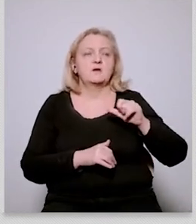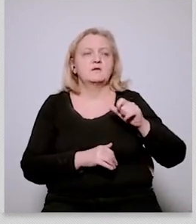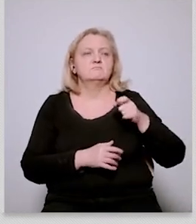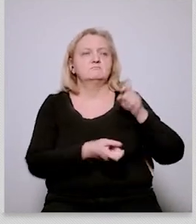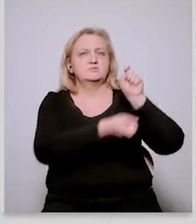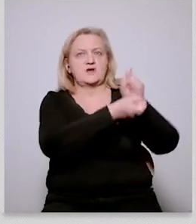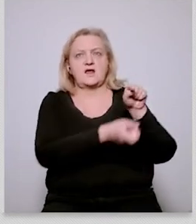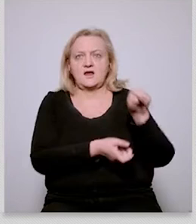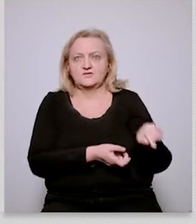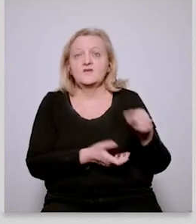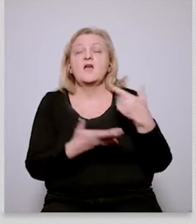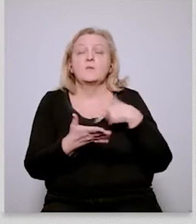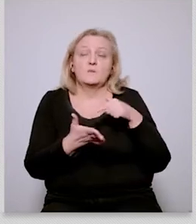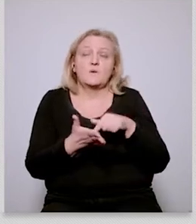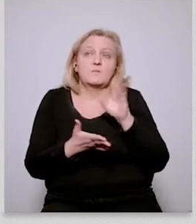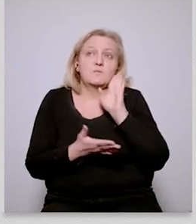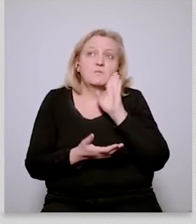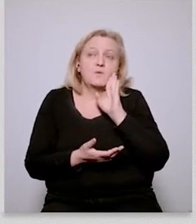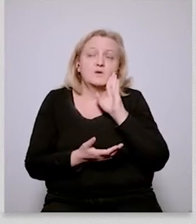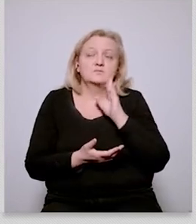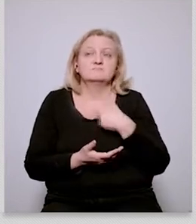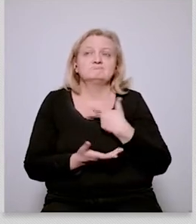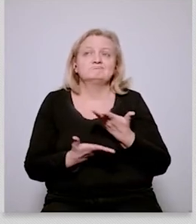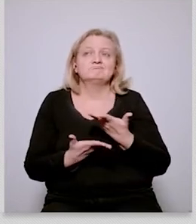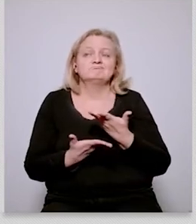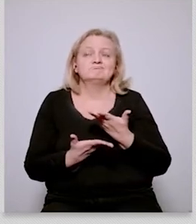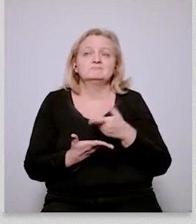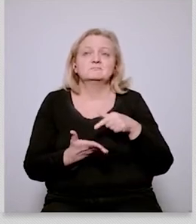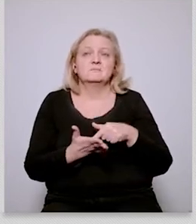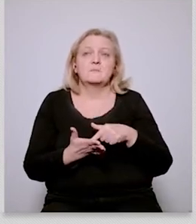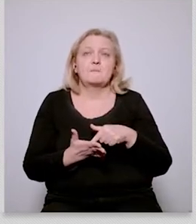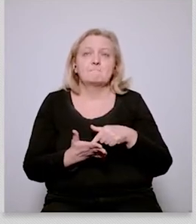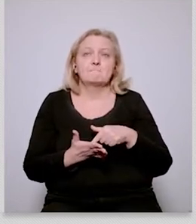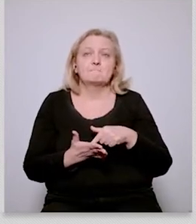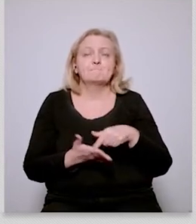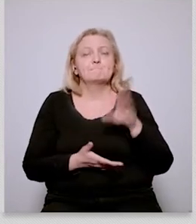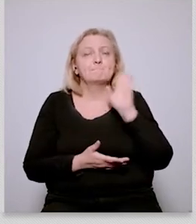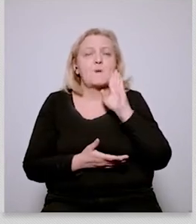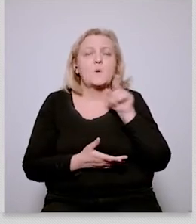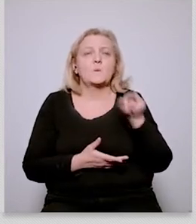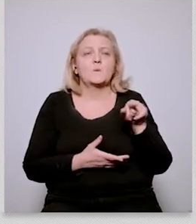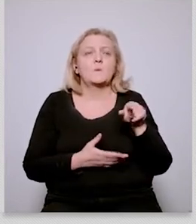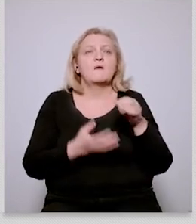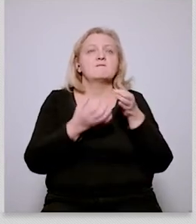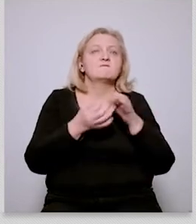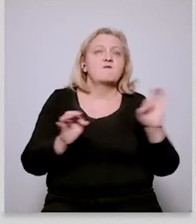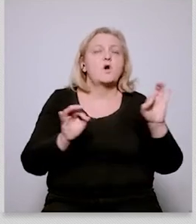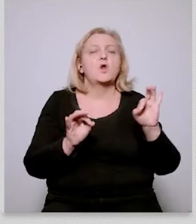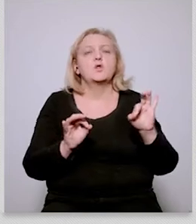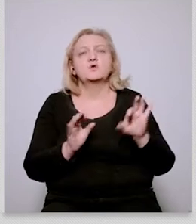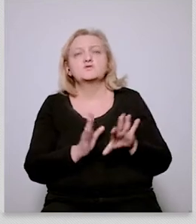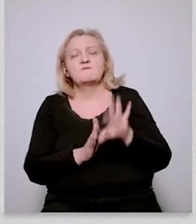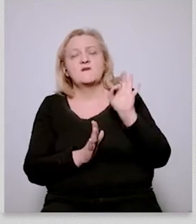over all of the rhetoric of freedom and choice and autonomy that normally